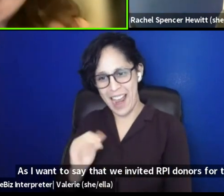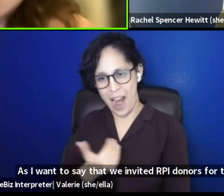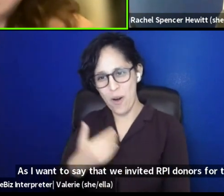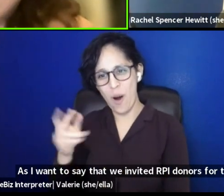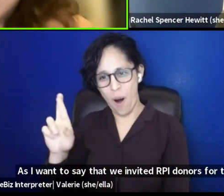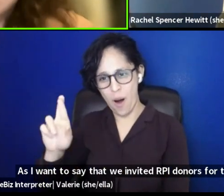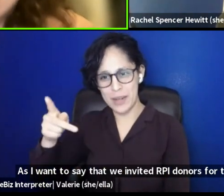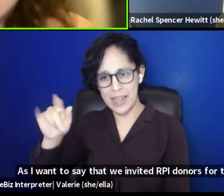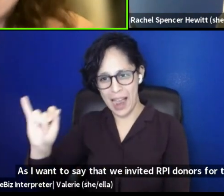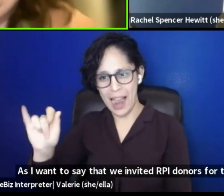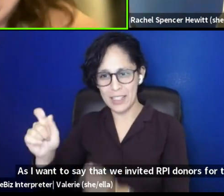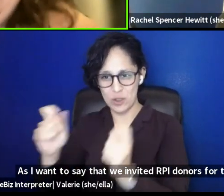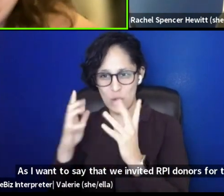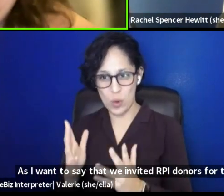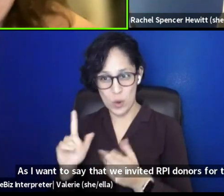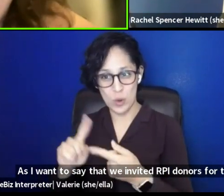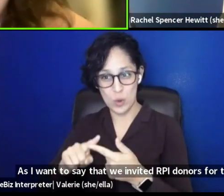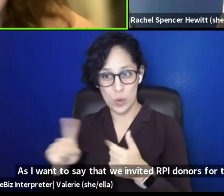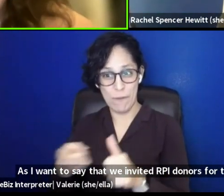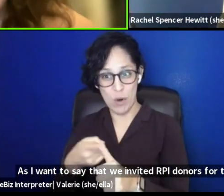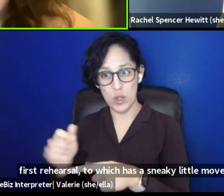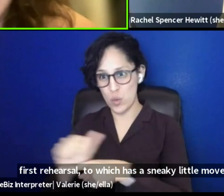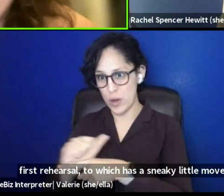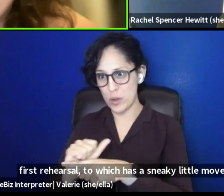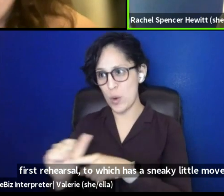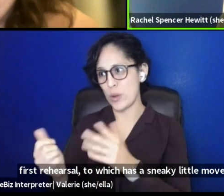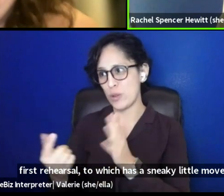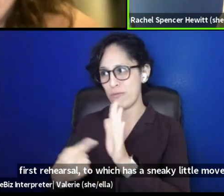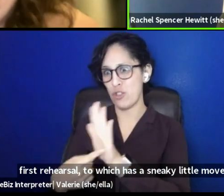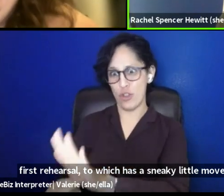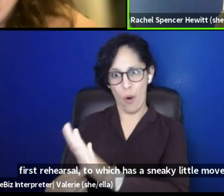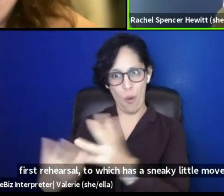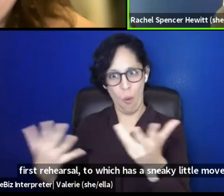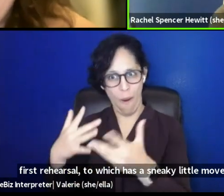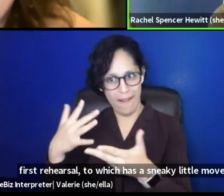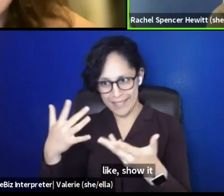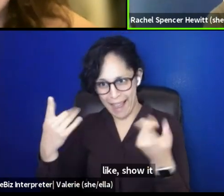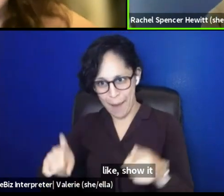which is a sneaky little move to like show impact.